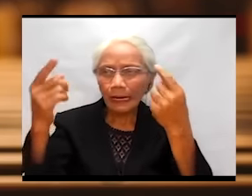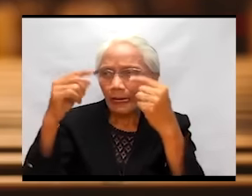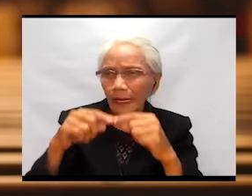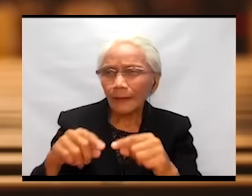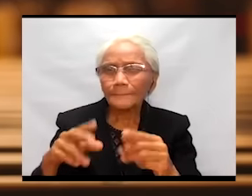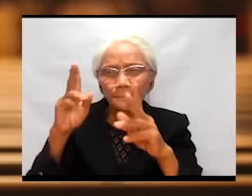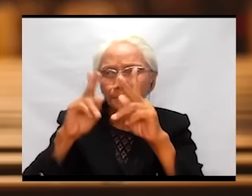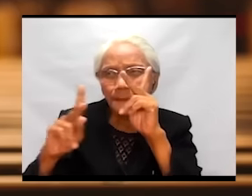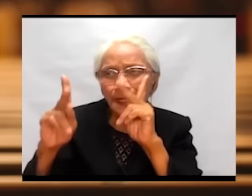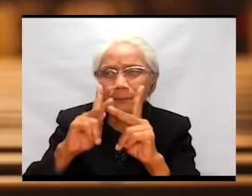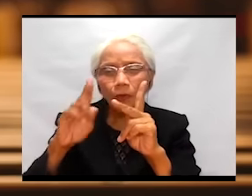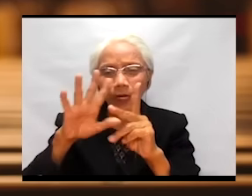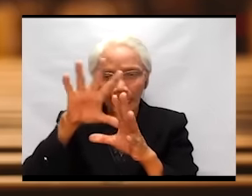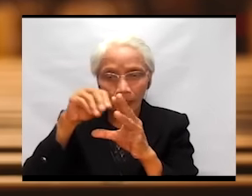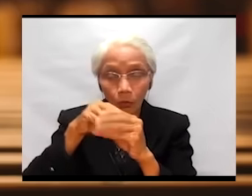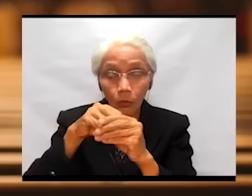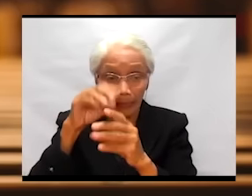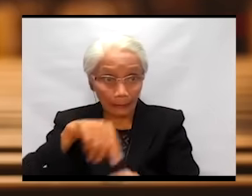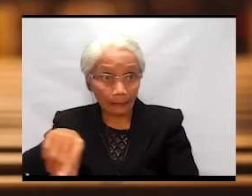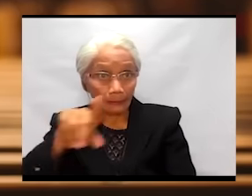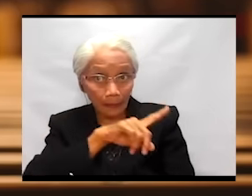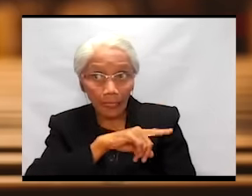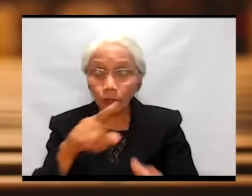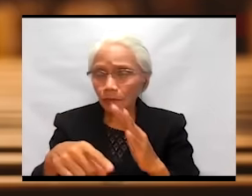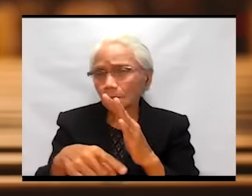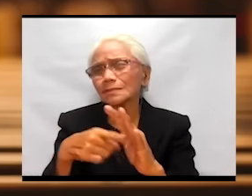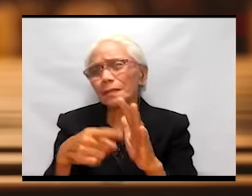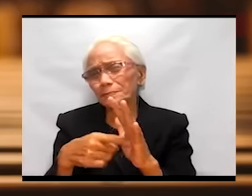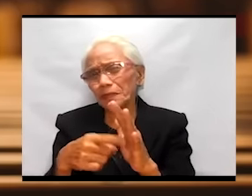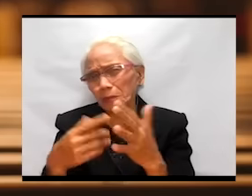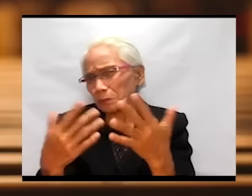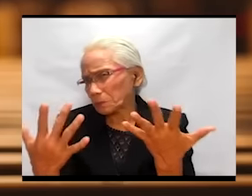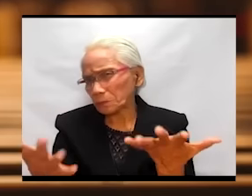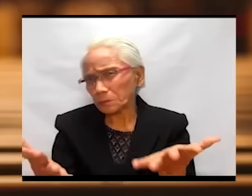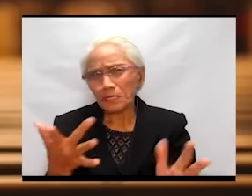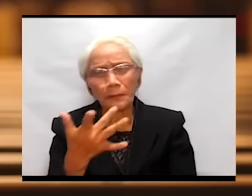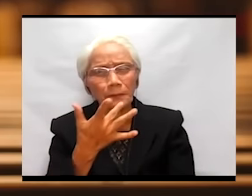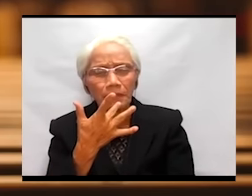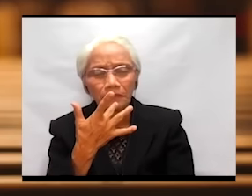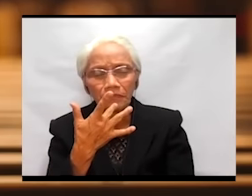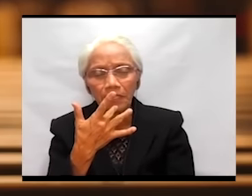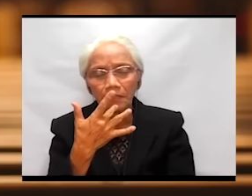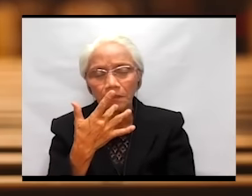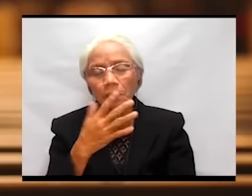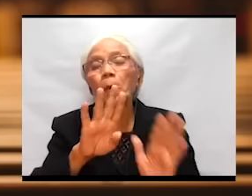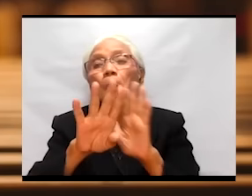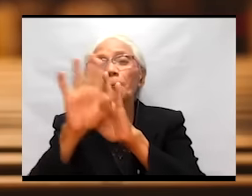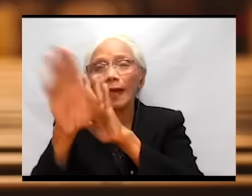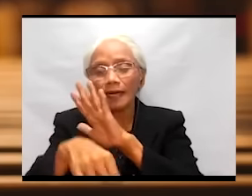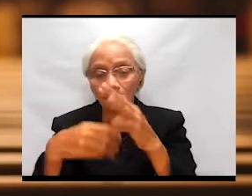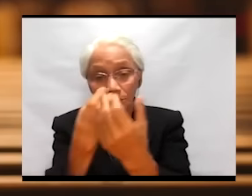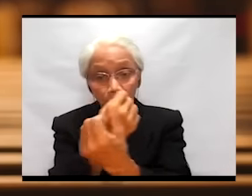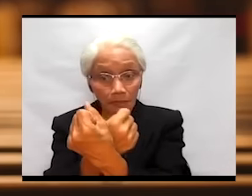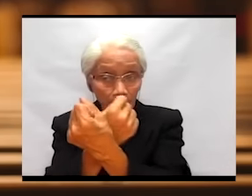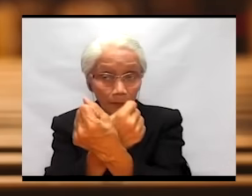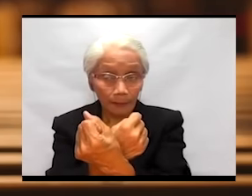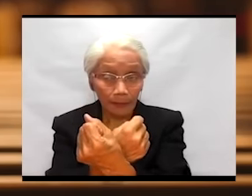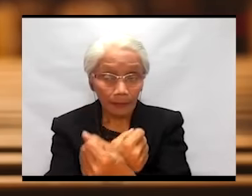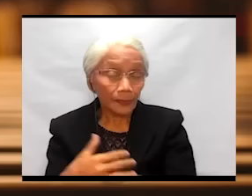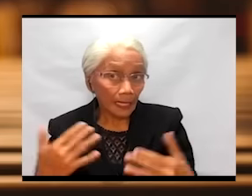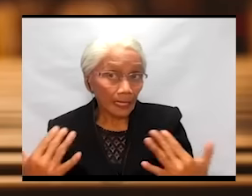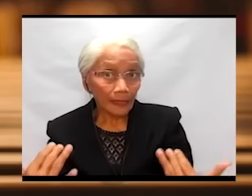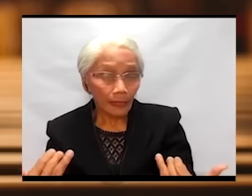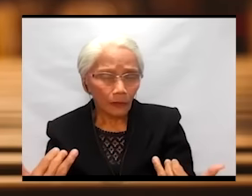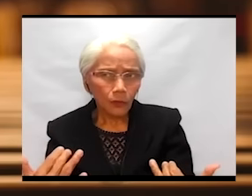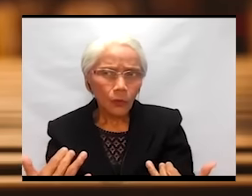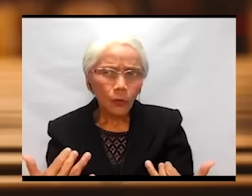sometimes would prefer to go back to slavery. At this point, we want to ask ourselves, well,